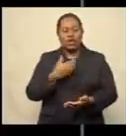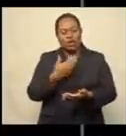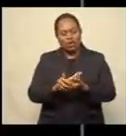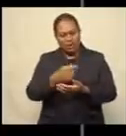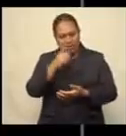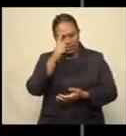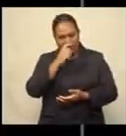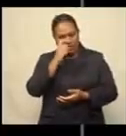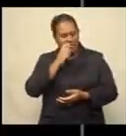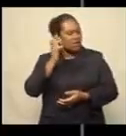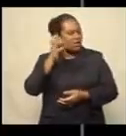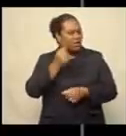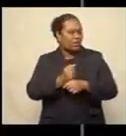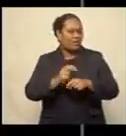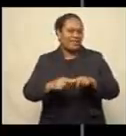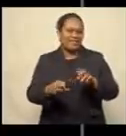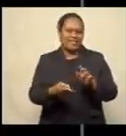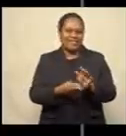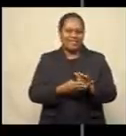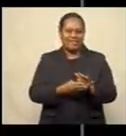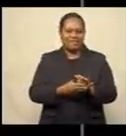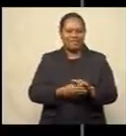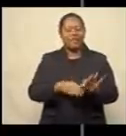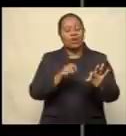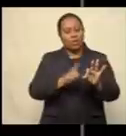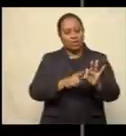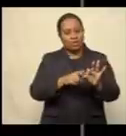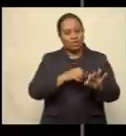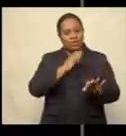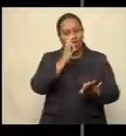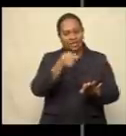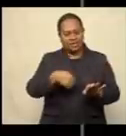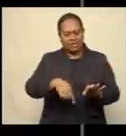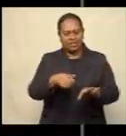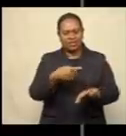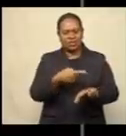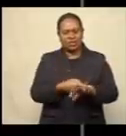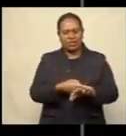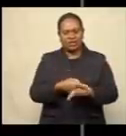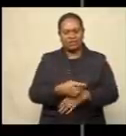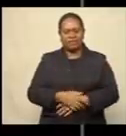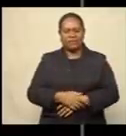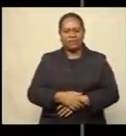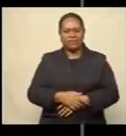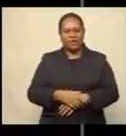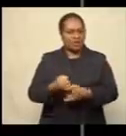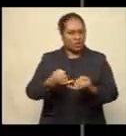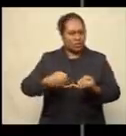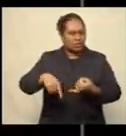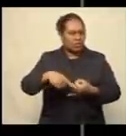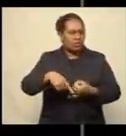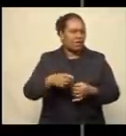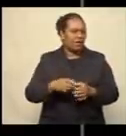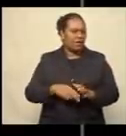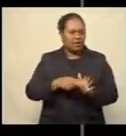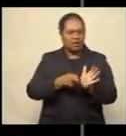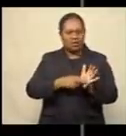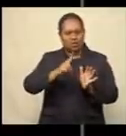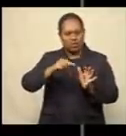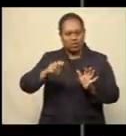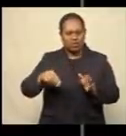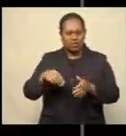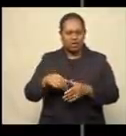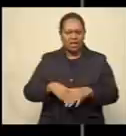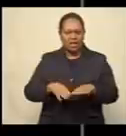sister radio station, Gold FM. To our poll question, this week we are asking, has the Suva Nosori curfew helped contain